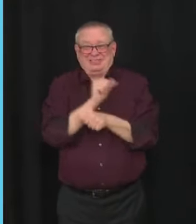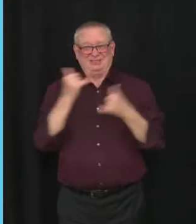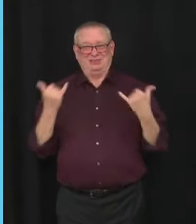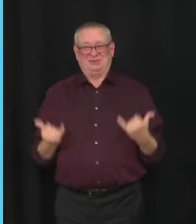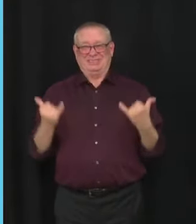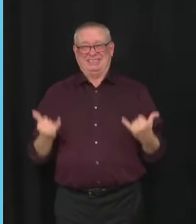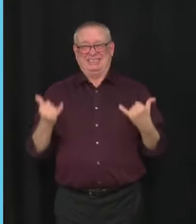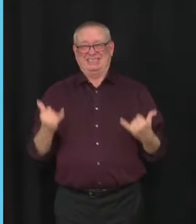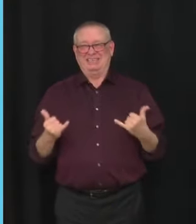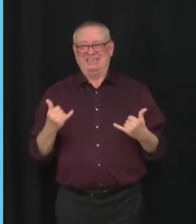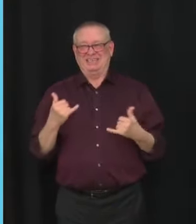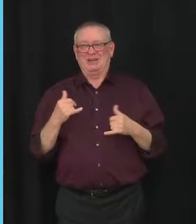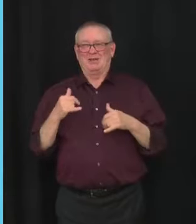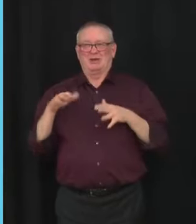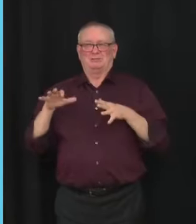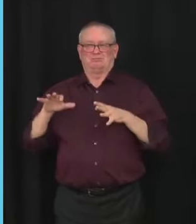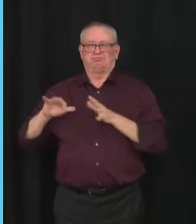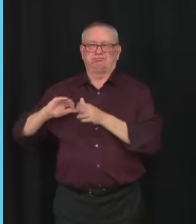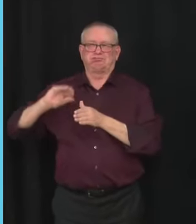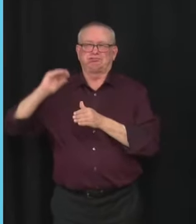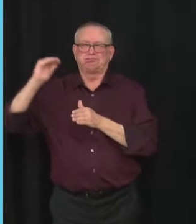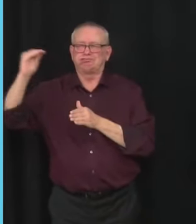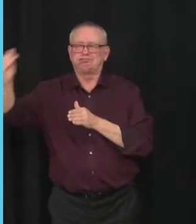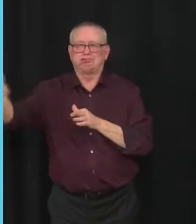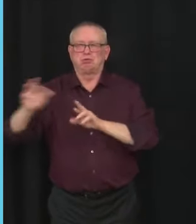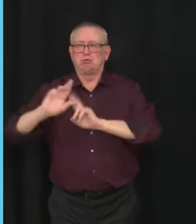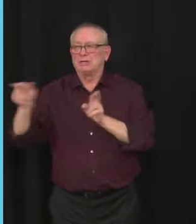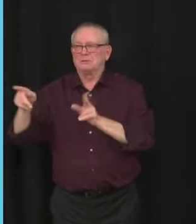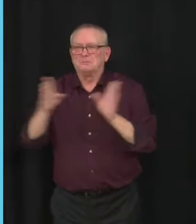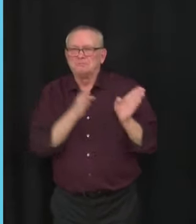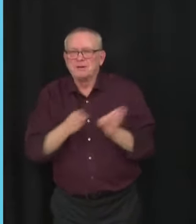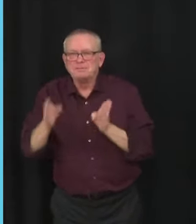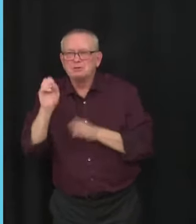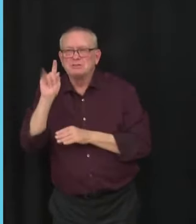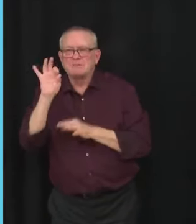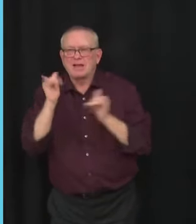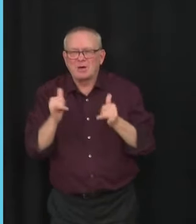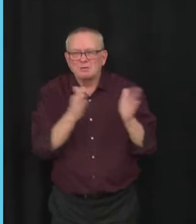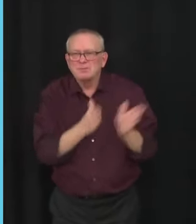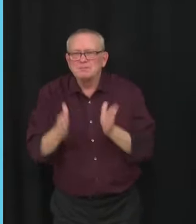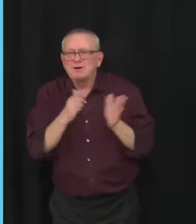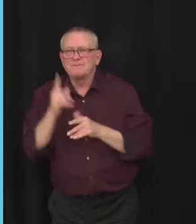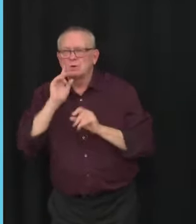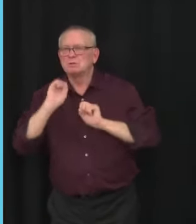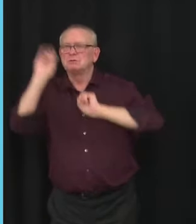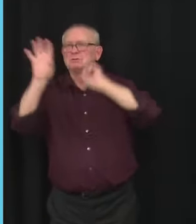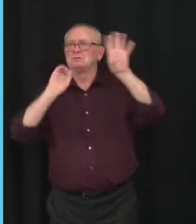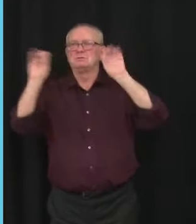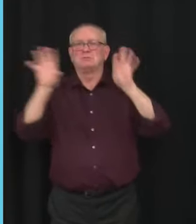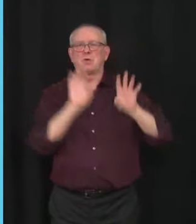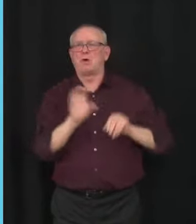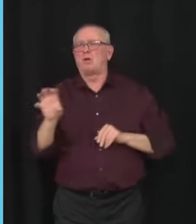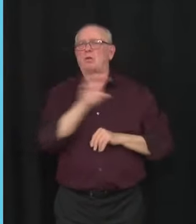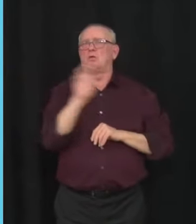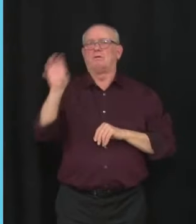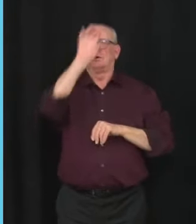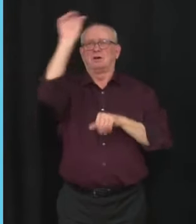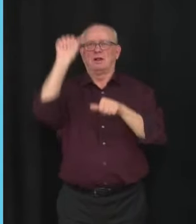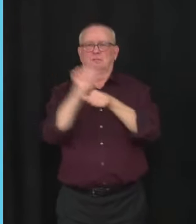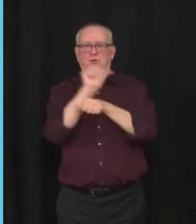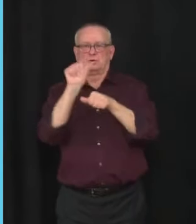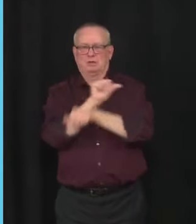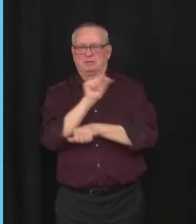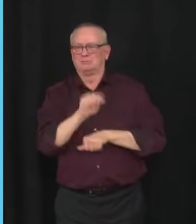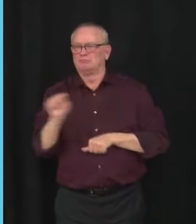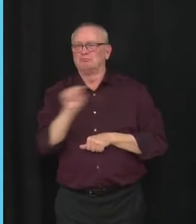are ready to receive them at administration sites across the entire province. And before I get to the booking details, I want to